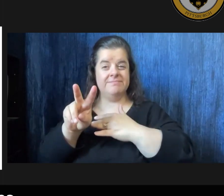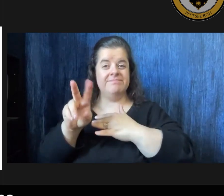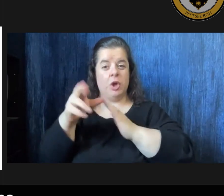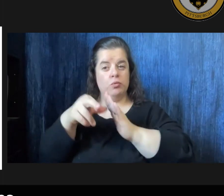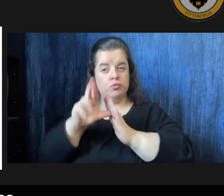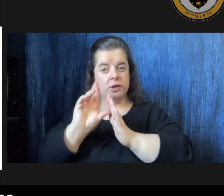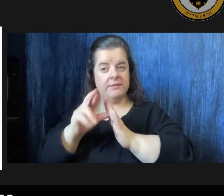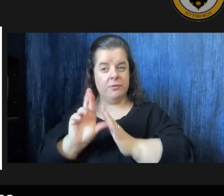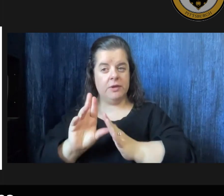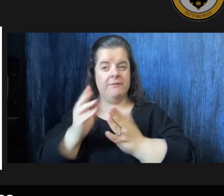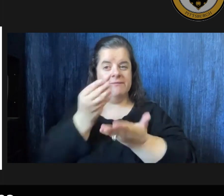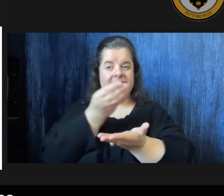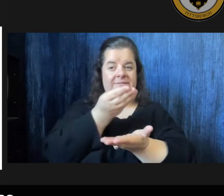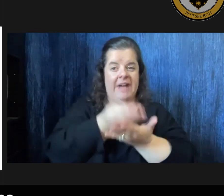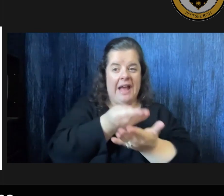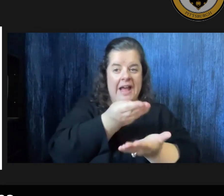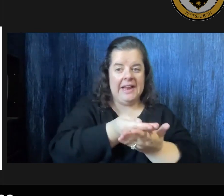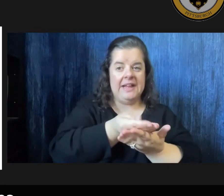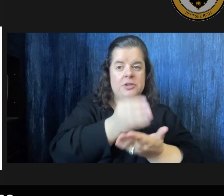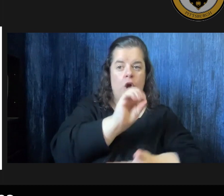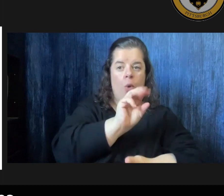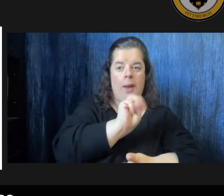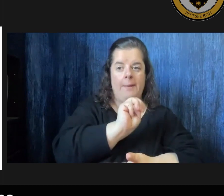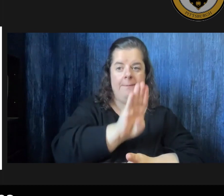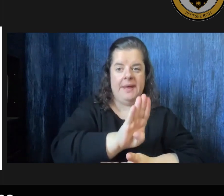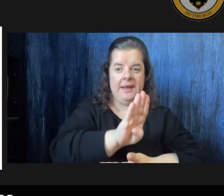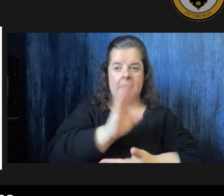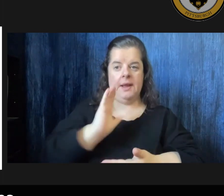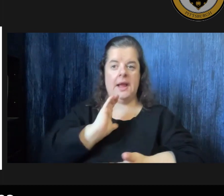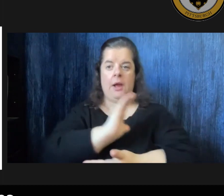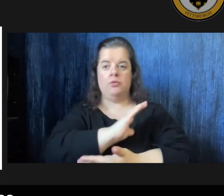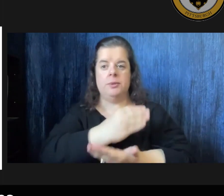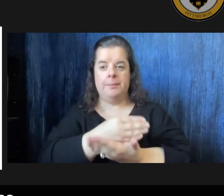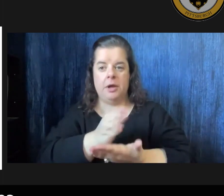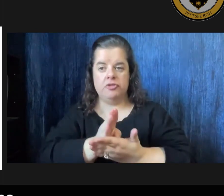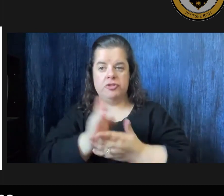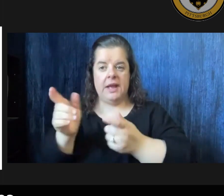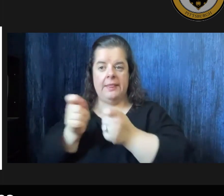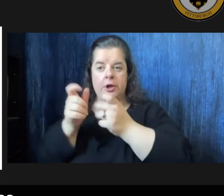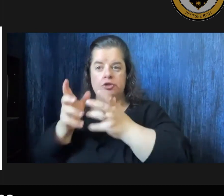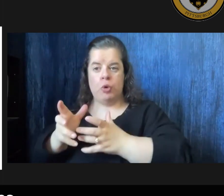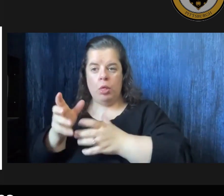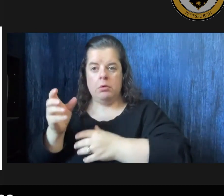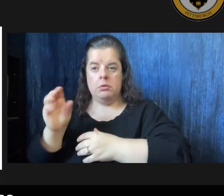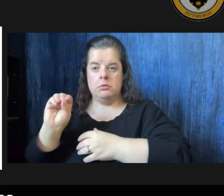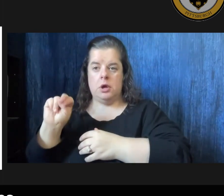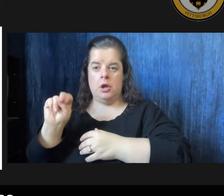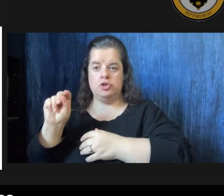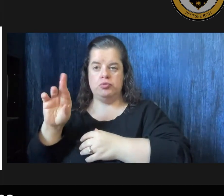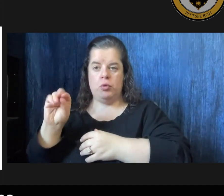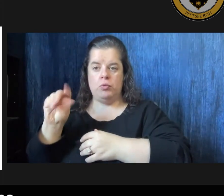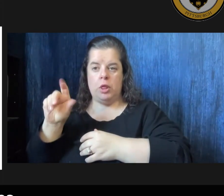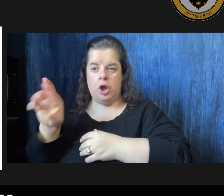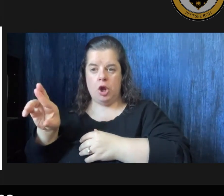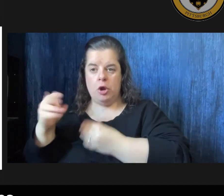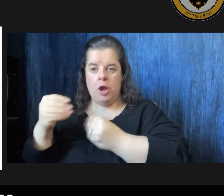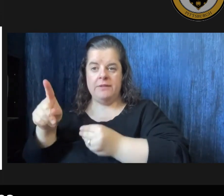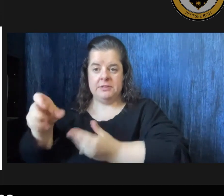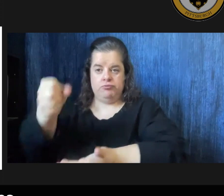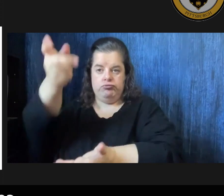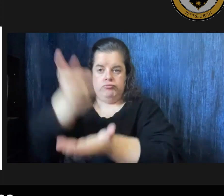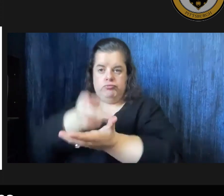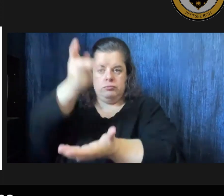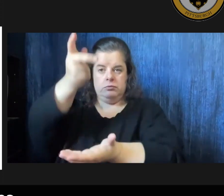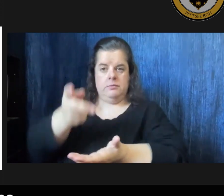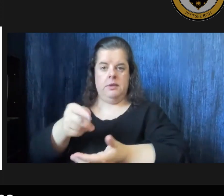by finance omb council budget and the controller the controller has certified these revenue